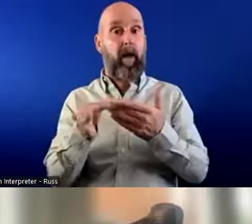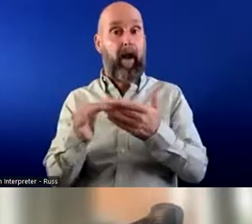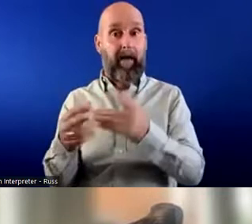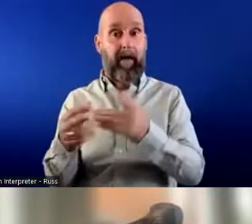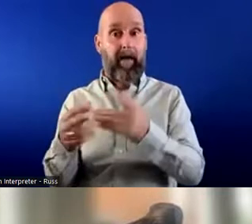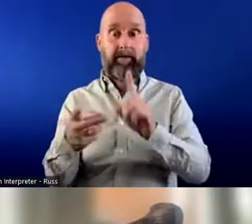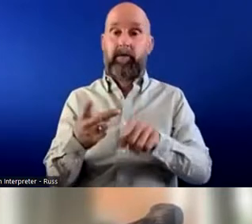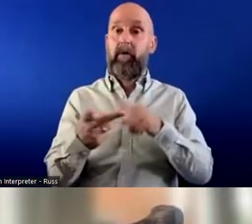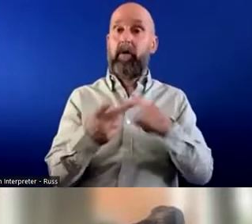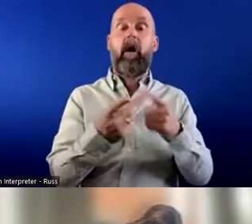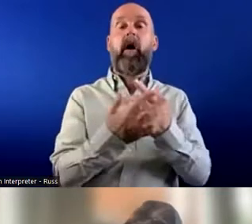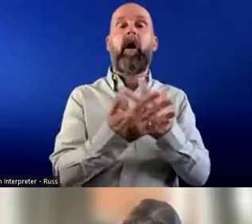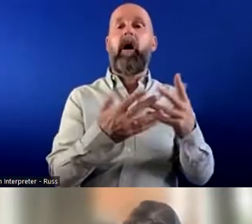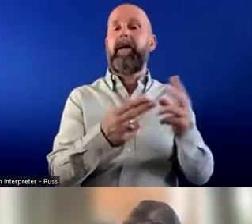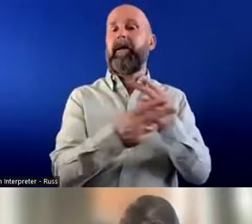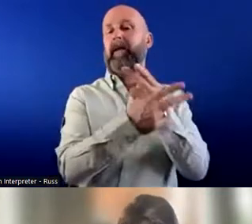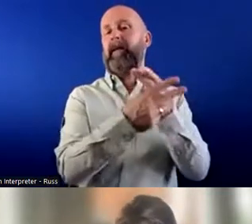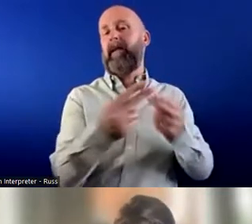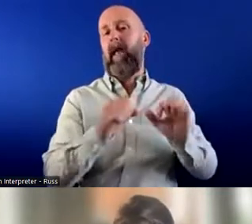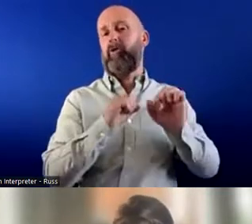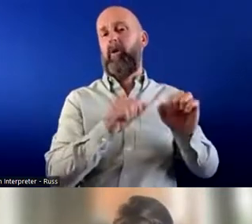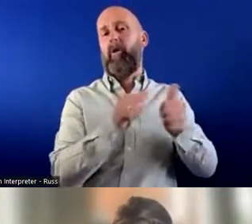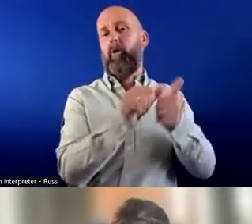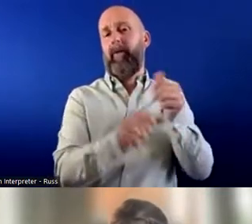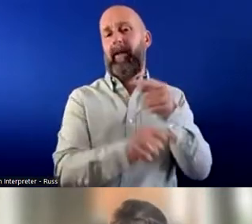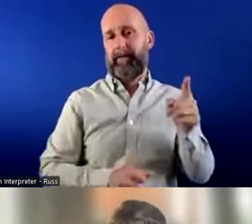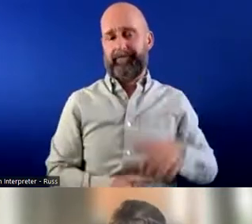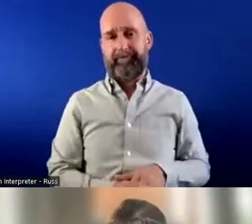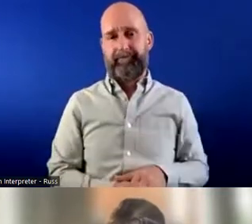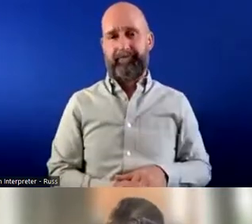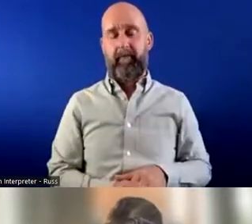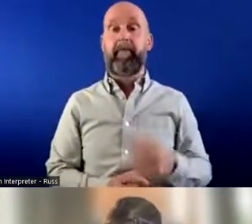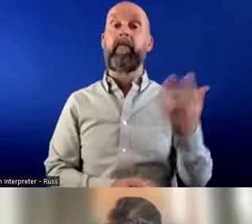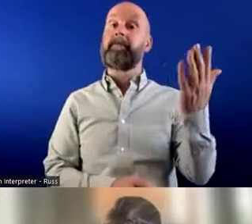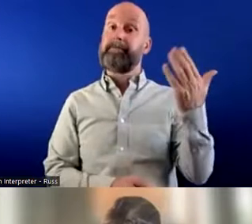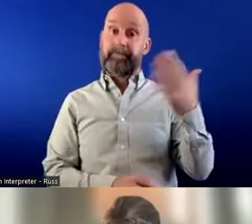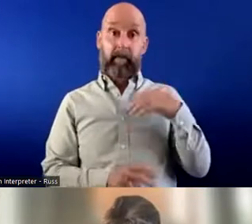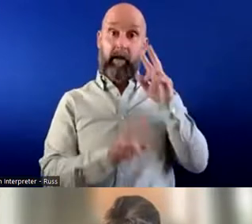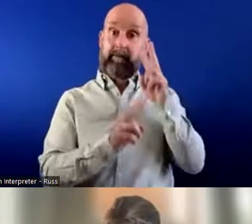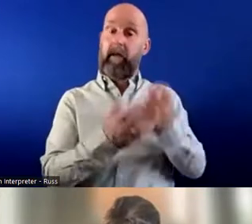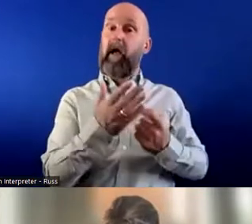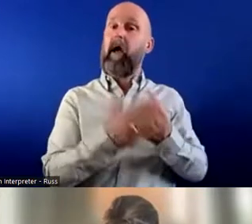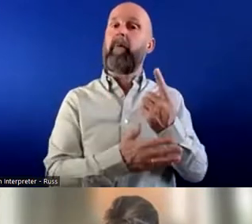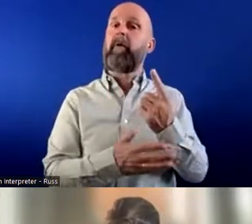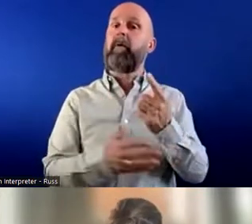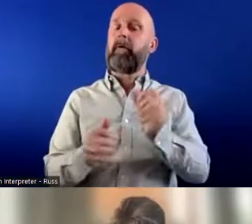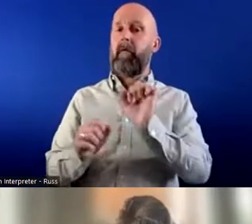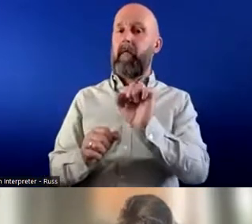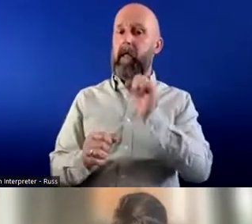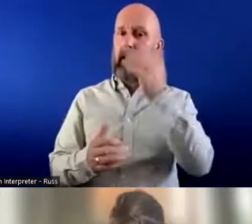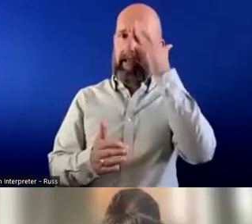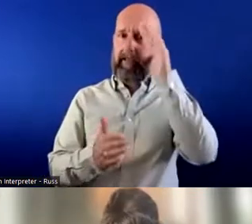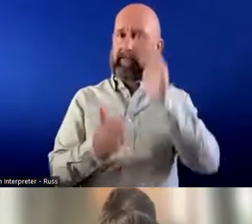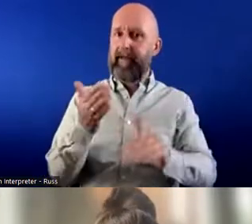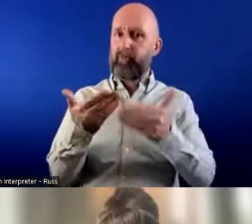multinationals. And I think in the number, you know, in the in recent years, I've seen that breadth of experience. So we